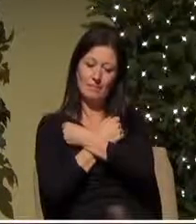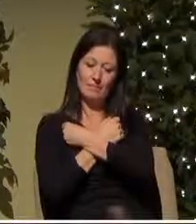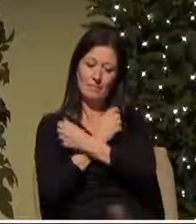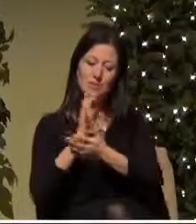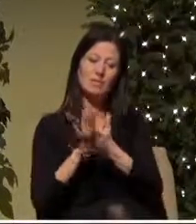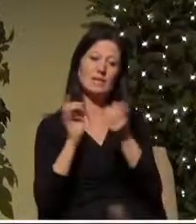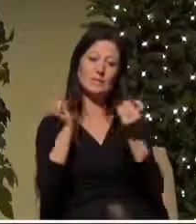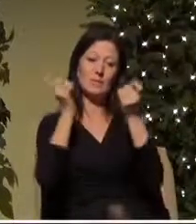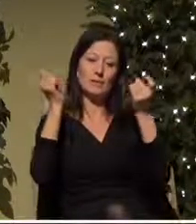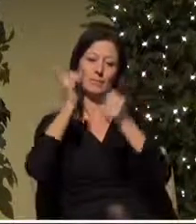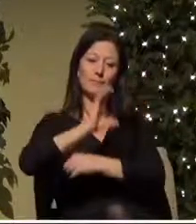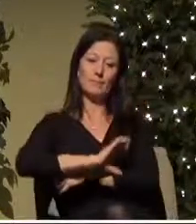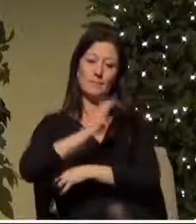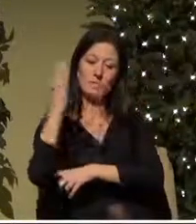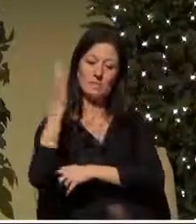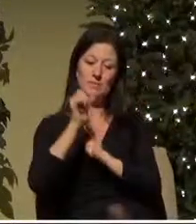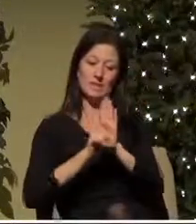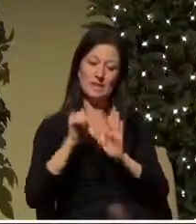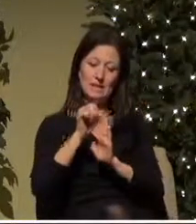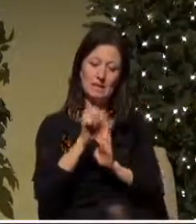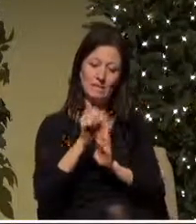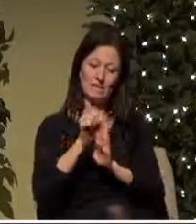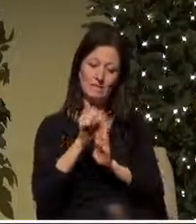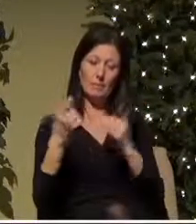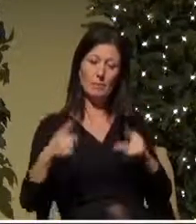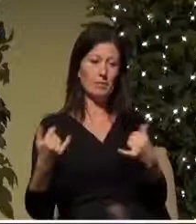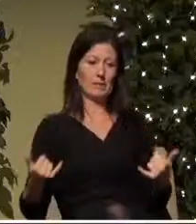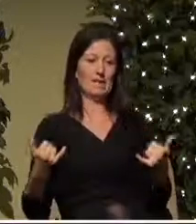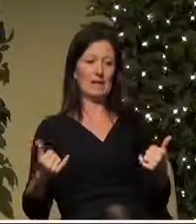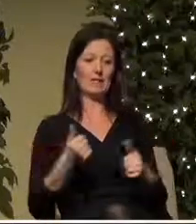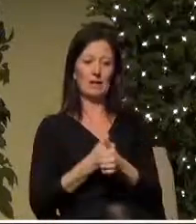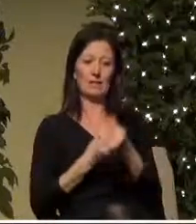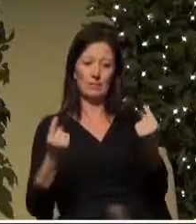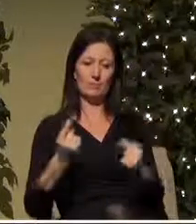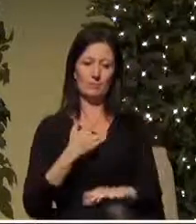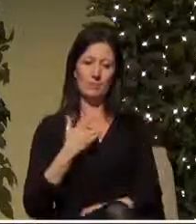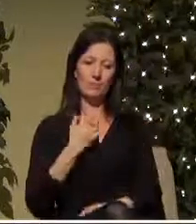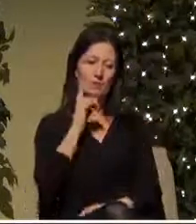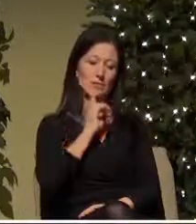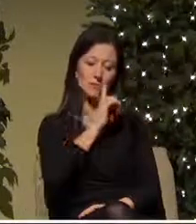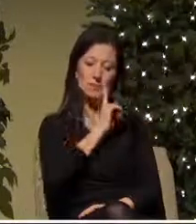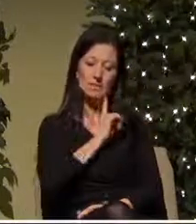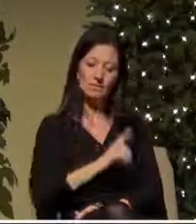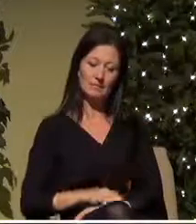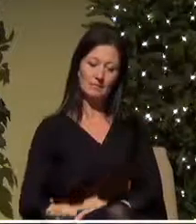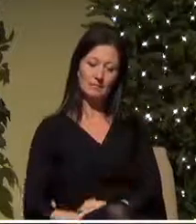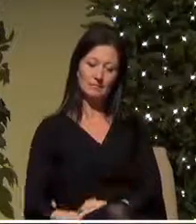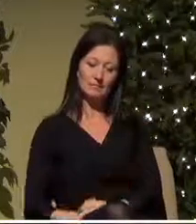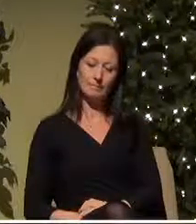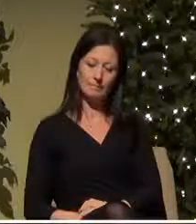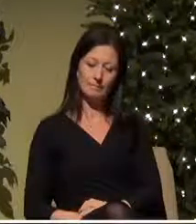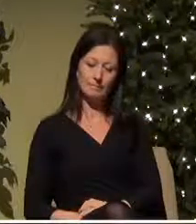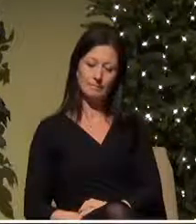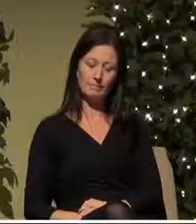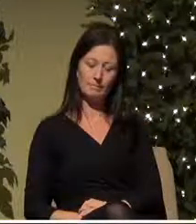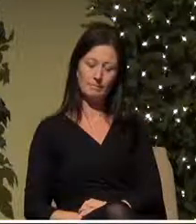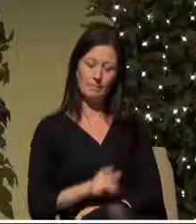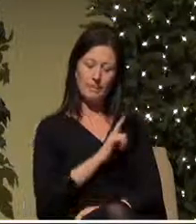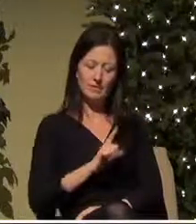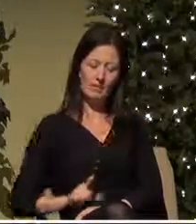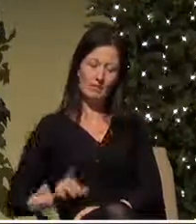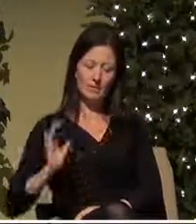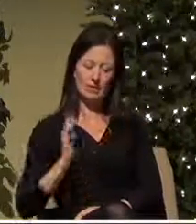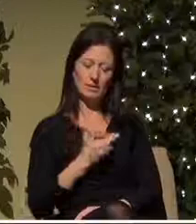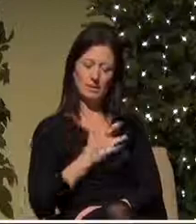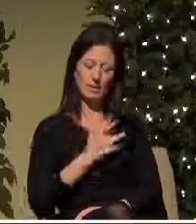the terribly lonely story that we find is lonely no more Lord we lift our hearts to